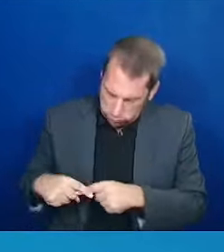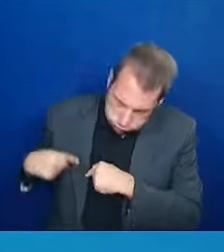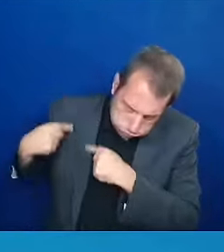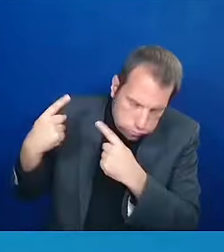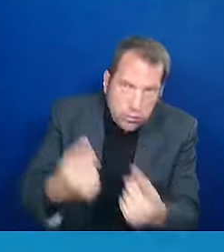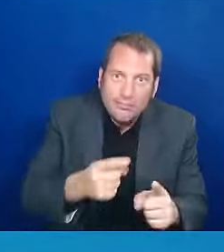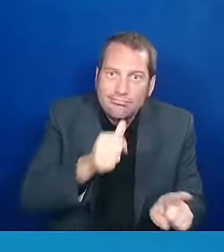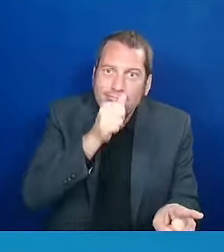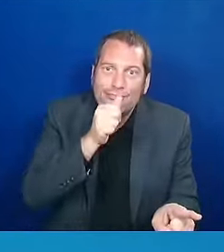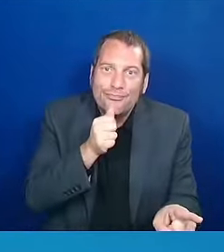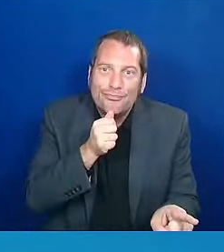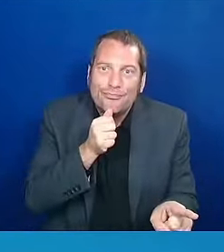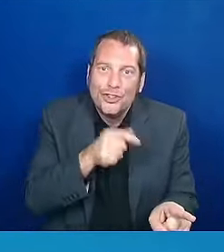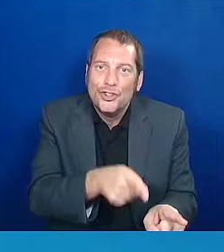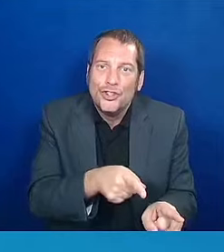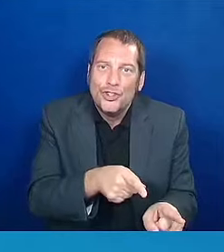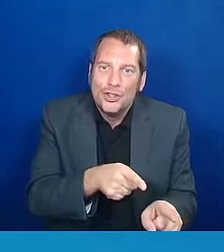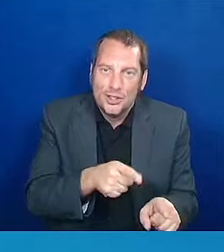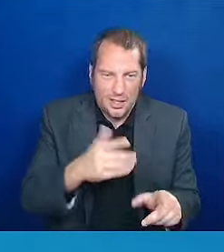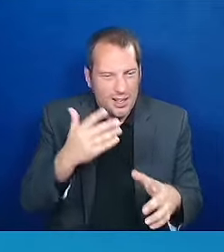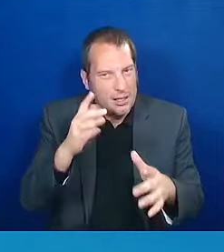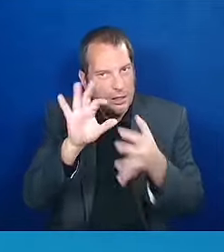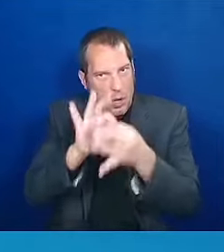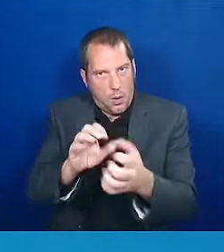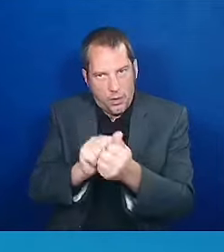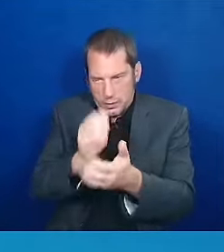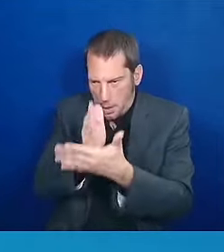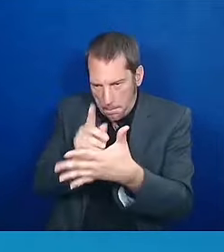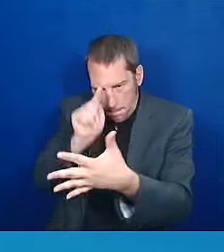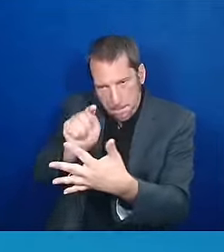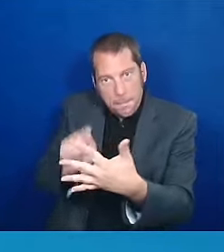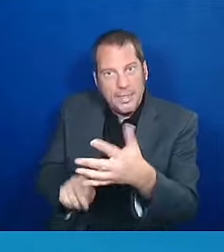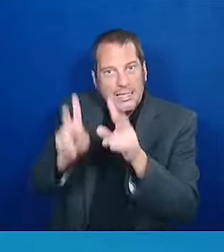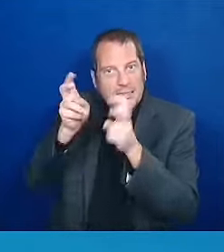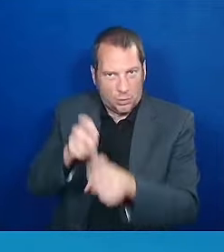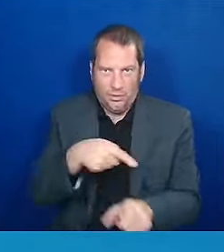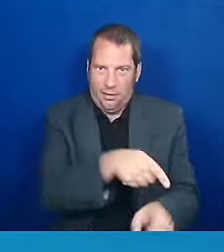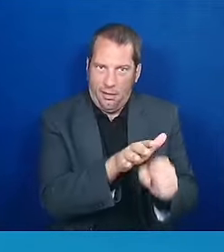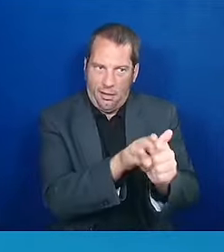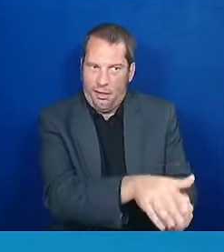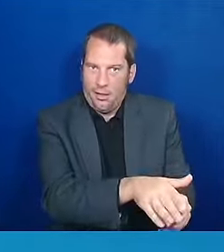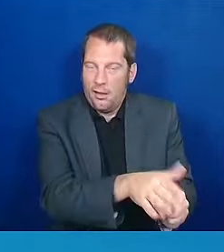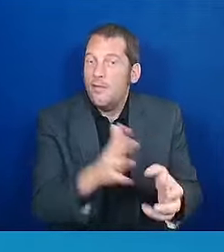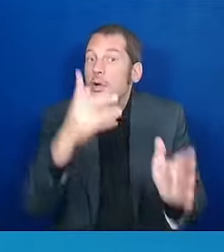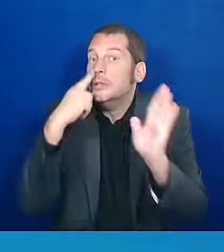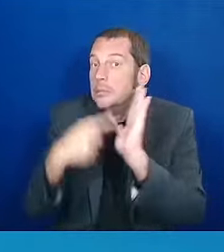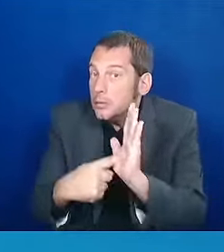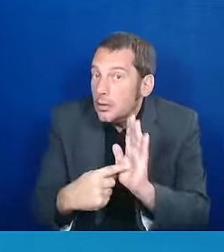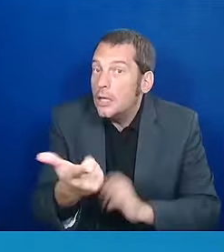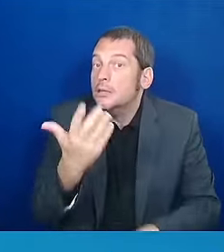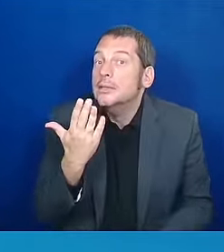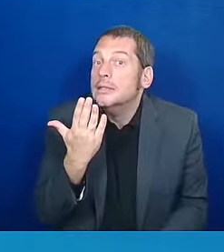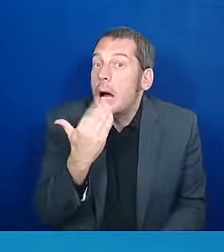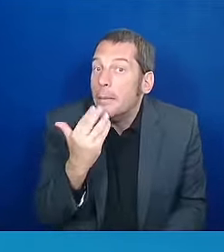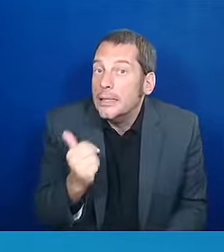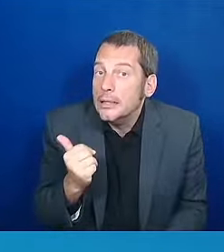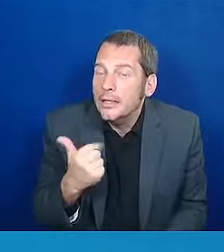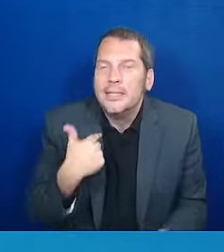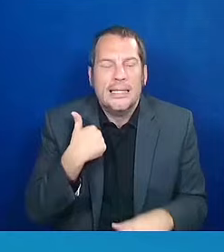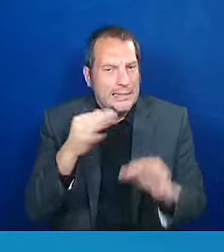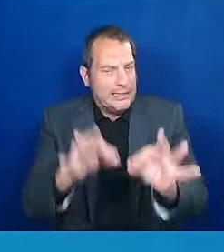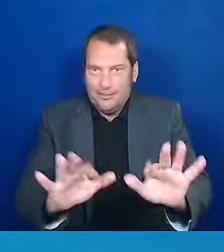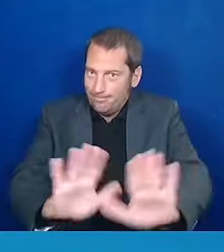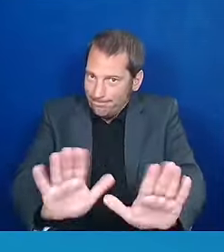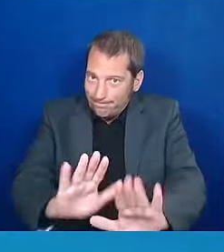including diabetes. So we decided to address the cost of insulin with the knowledge that black people are 60